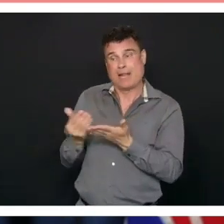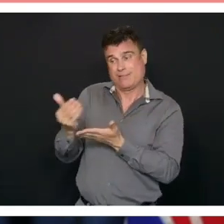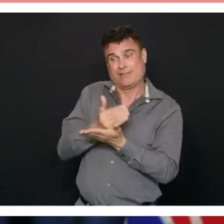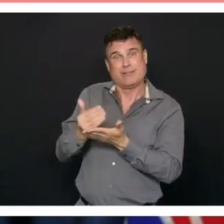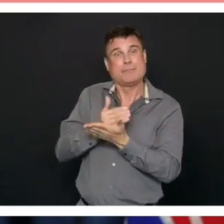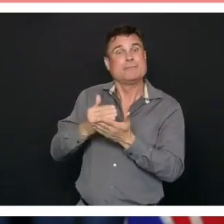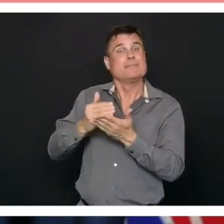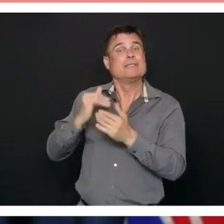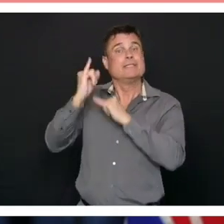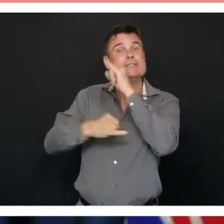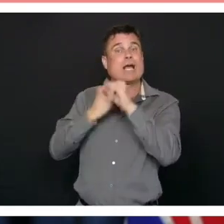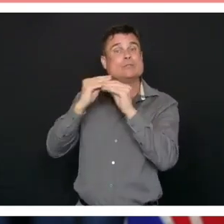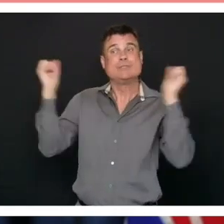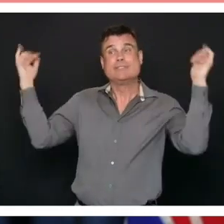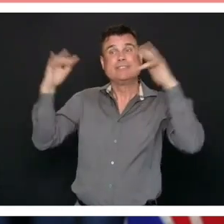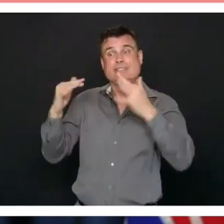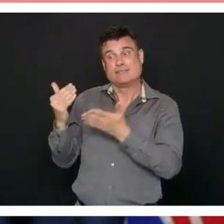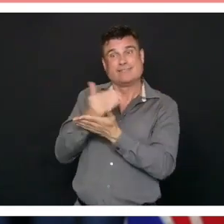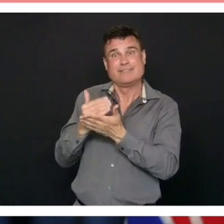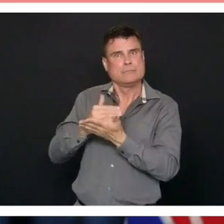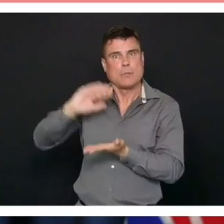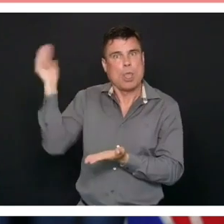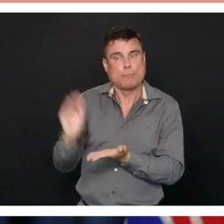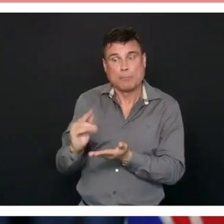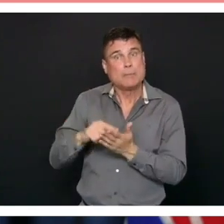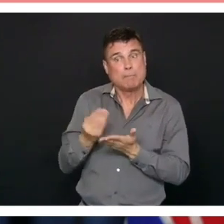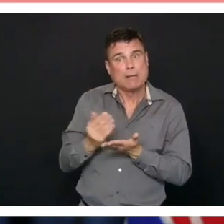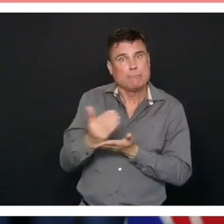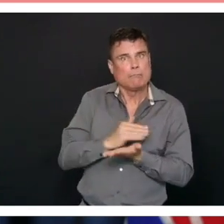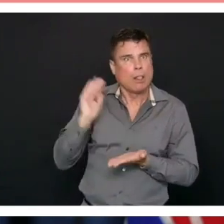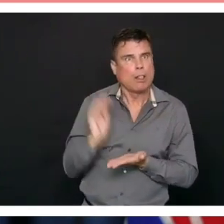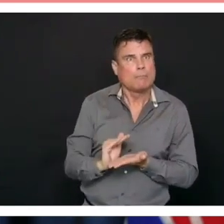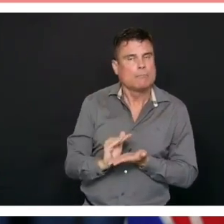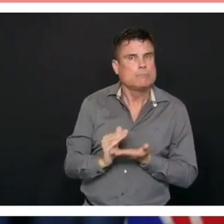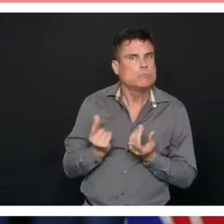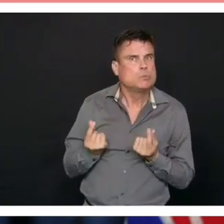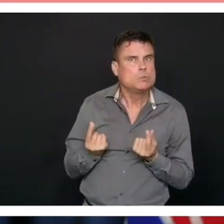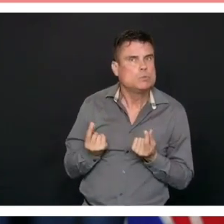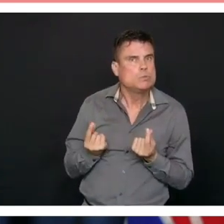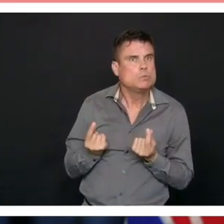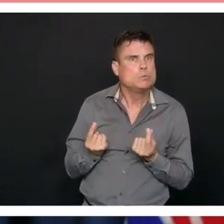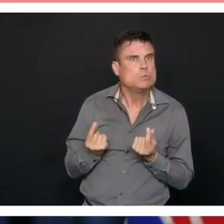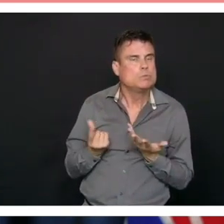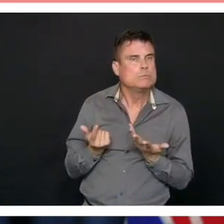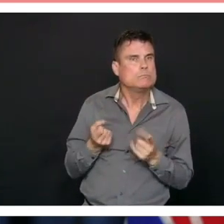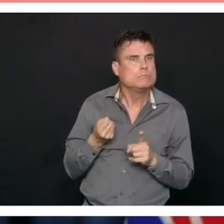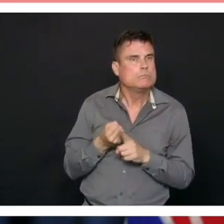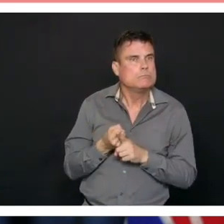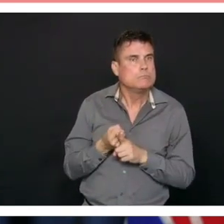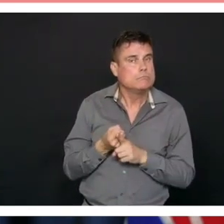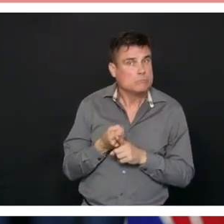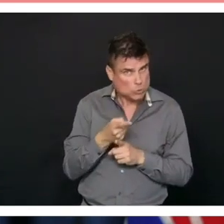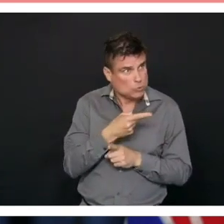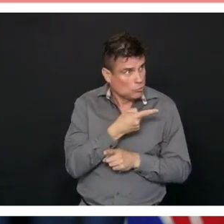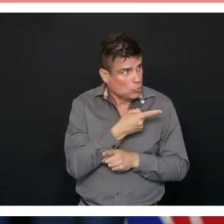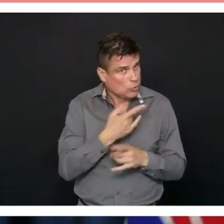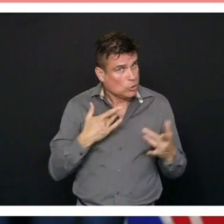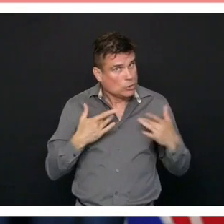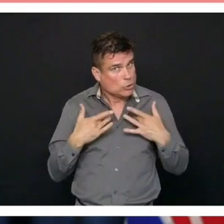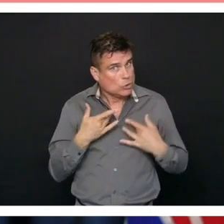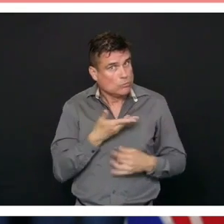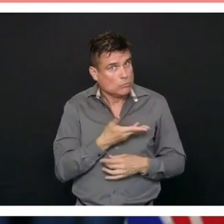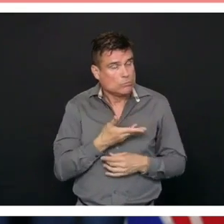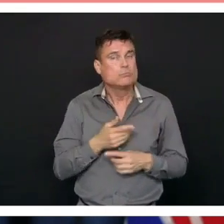both levels of schooling? And also, are you considering on related note, salary top-offs